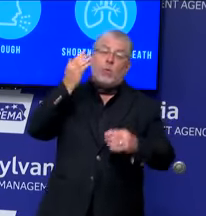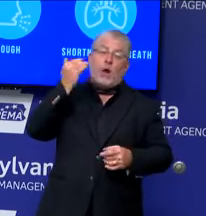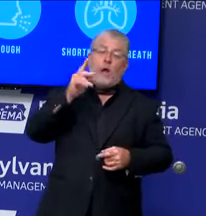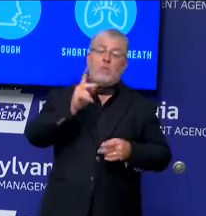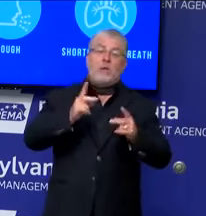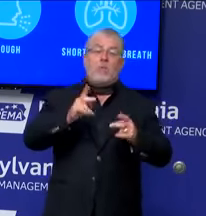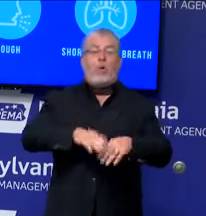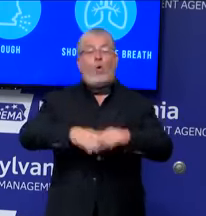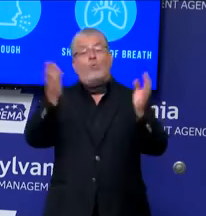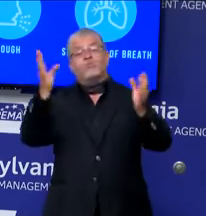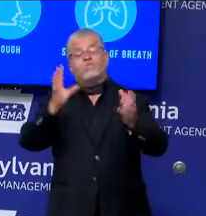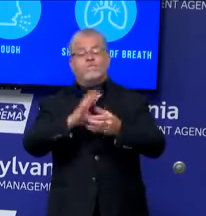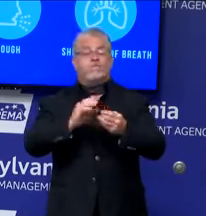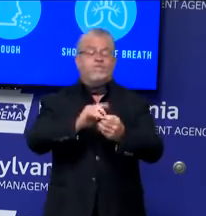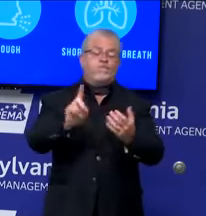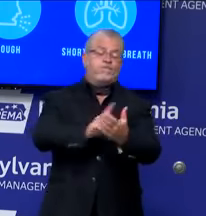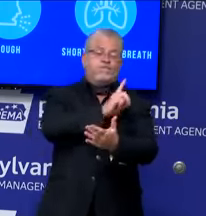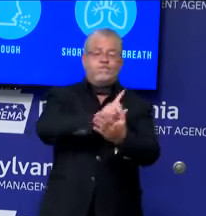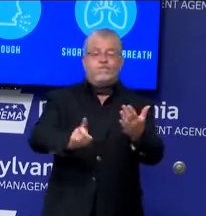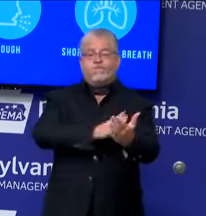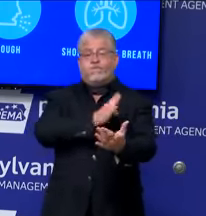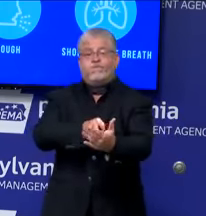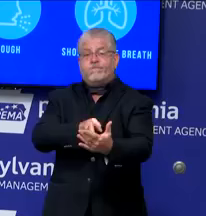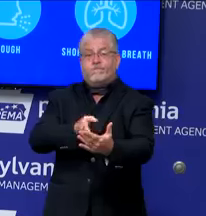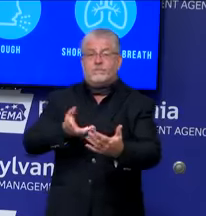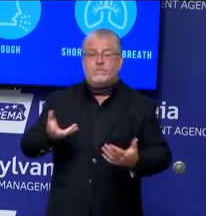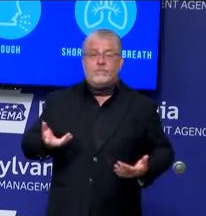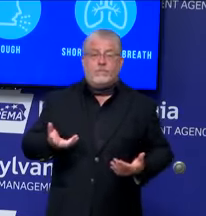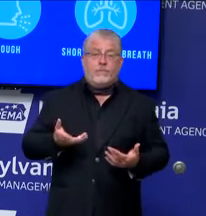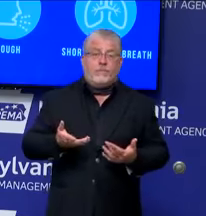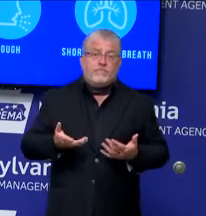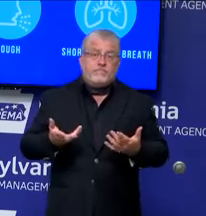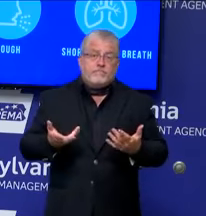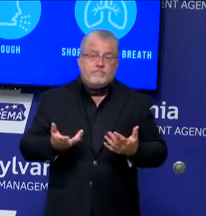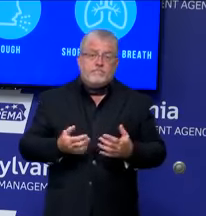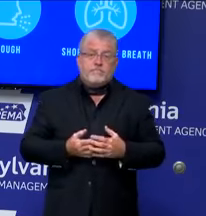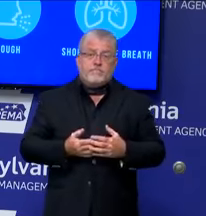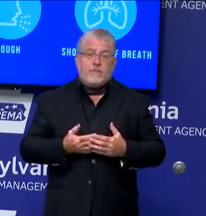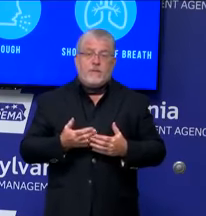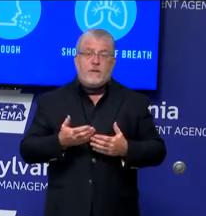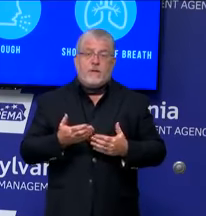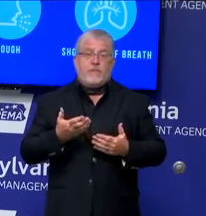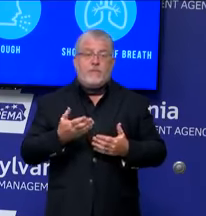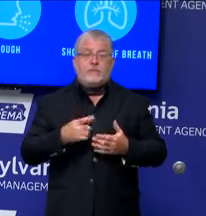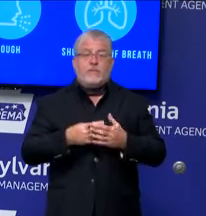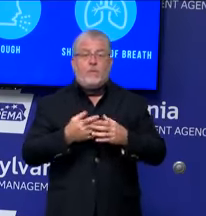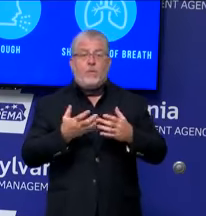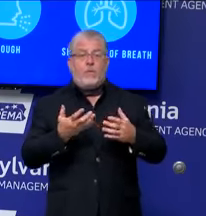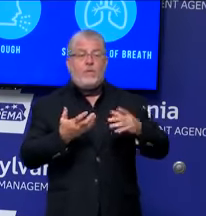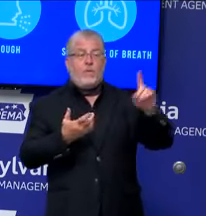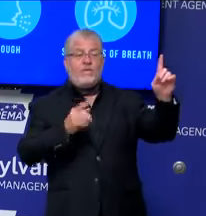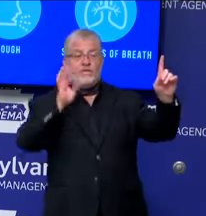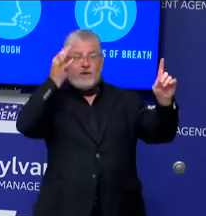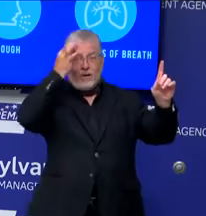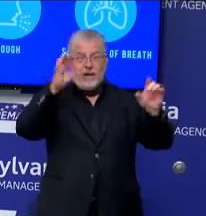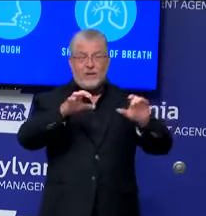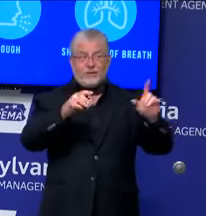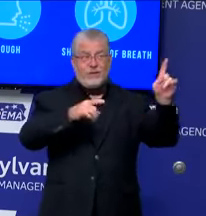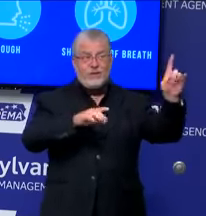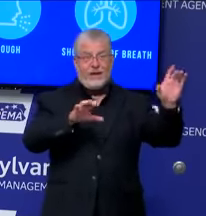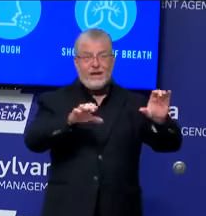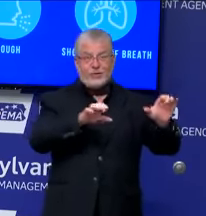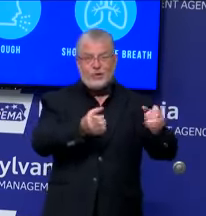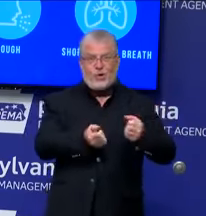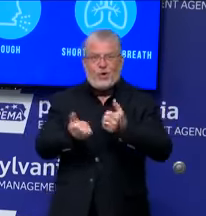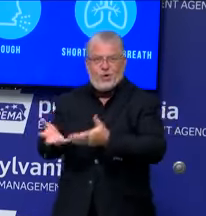federal government has triggered some of that. I mean, I think that LGBTQ individuals federally have made a lot of progress in the